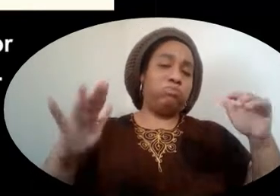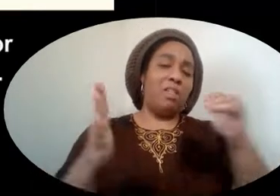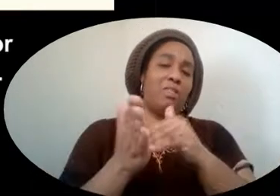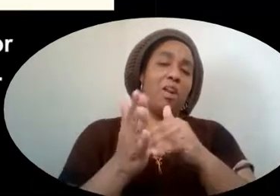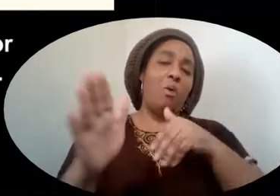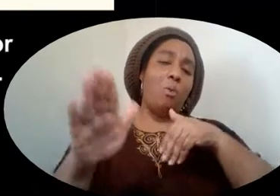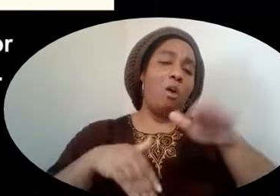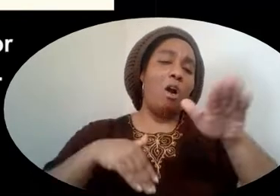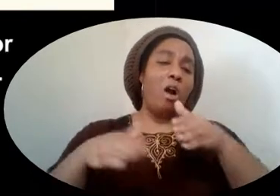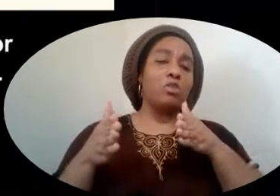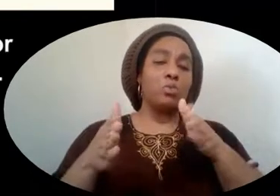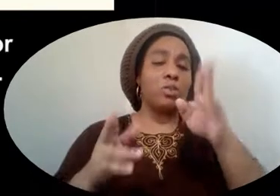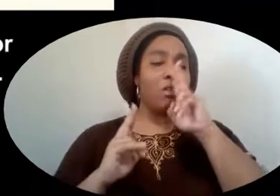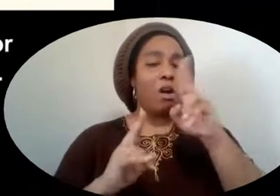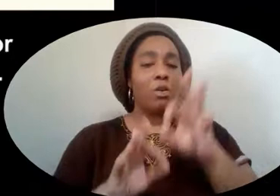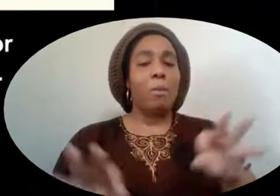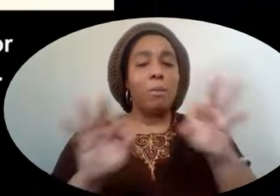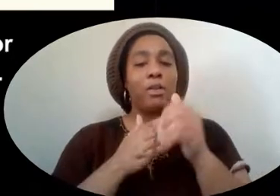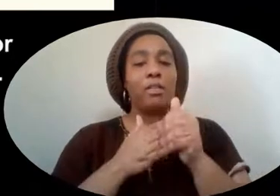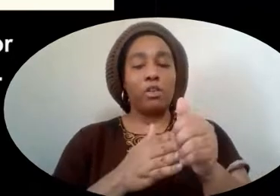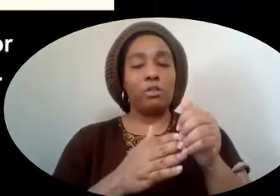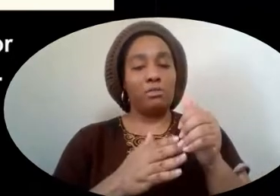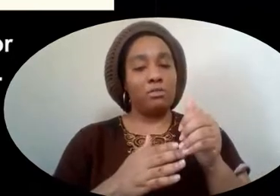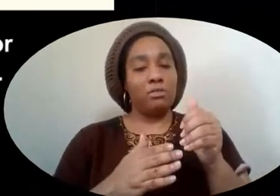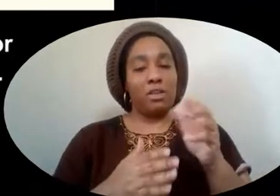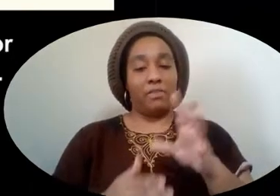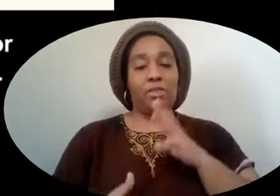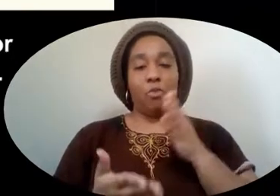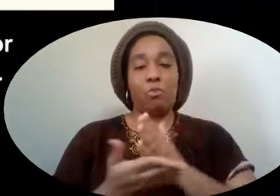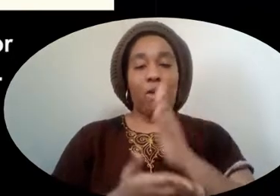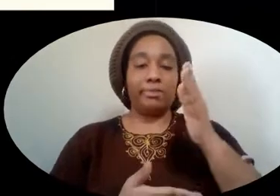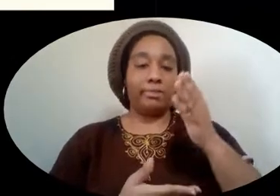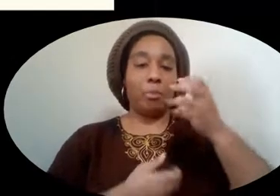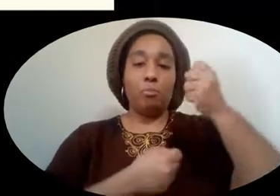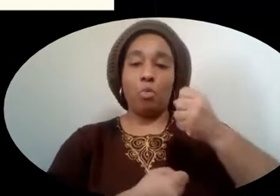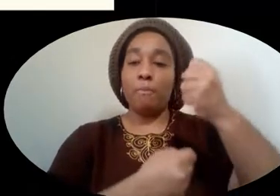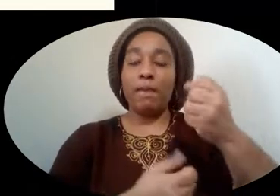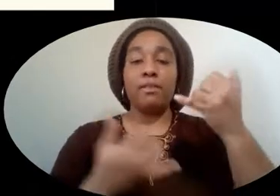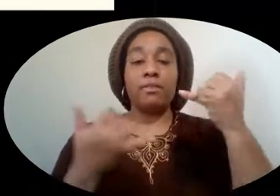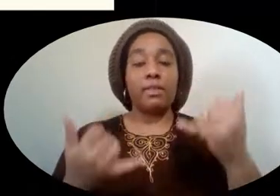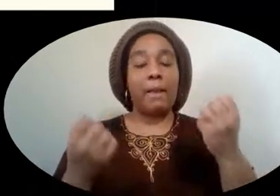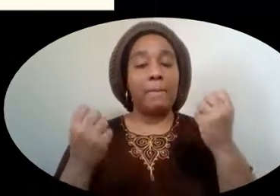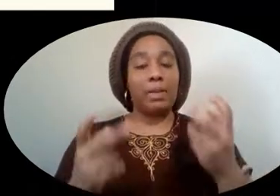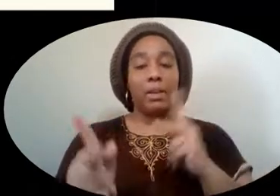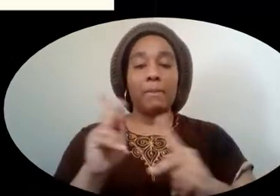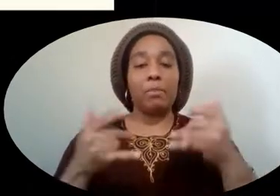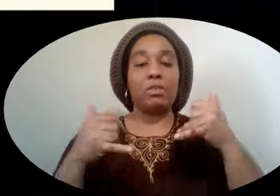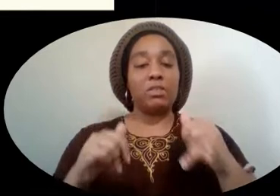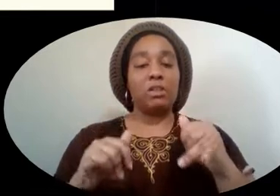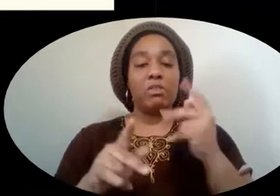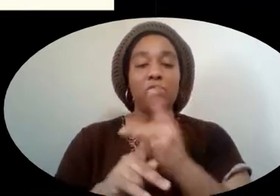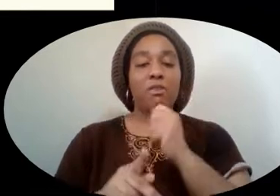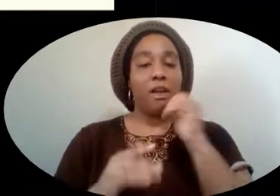streets to honor an important leader of the civil rights movement. Today, many people are still